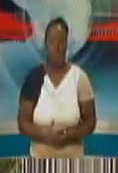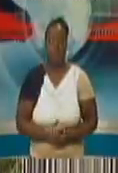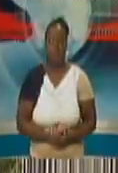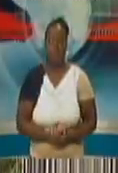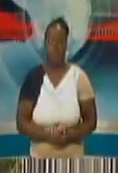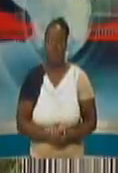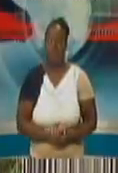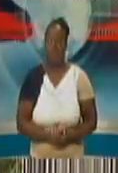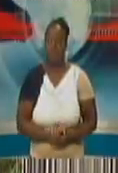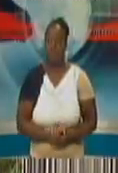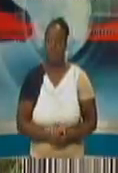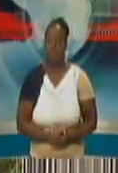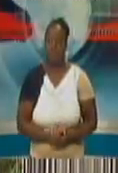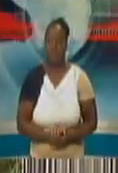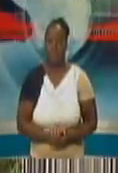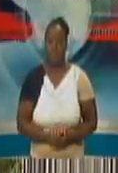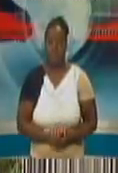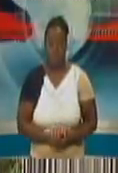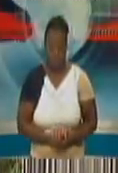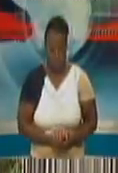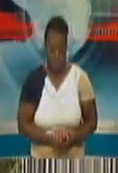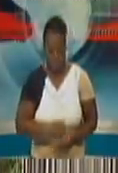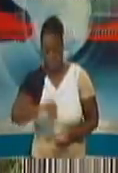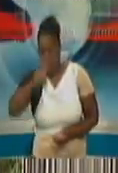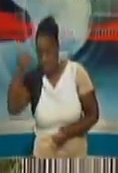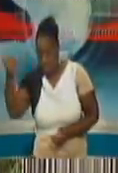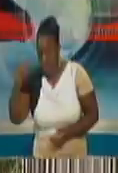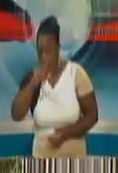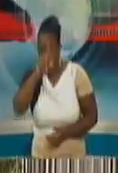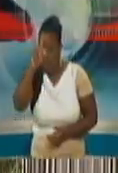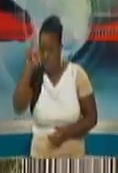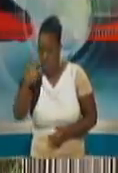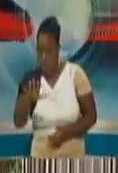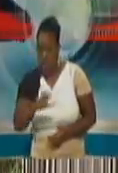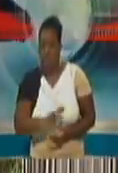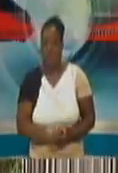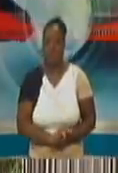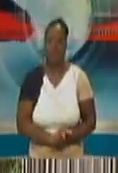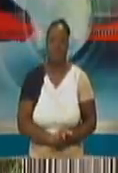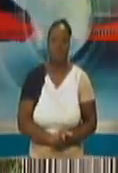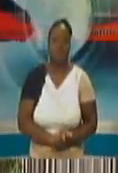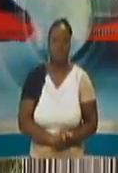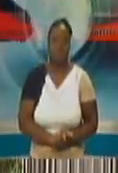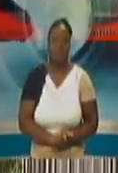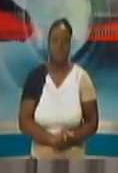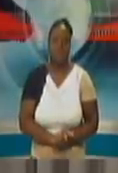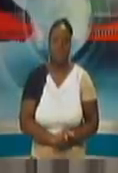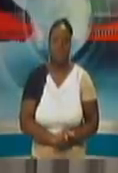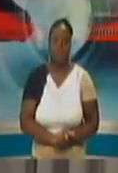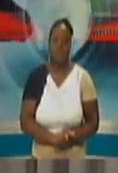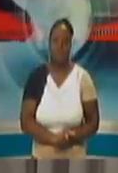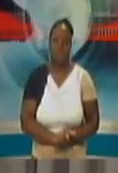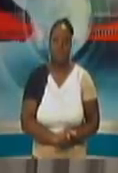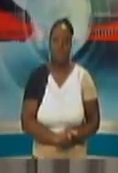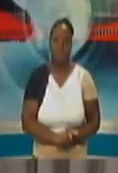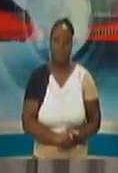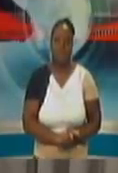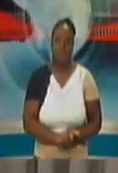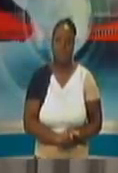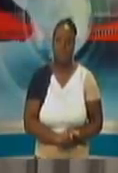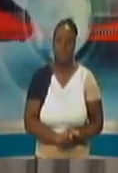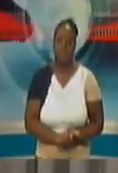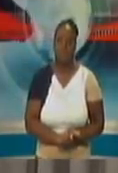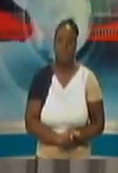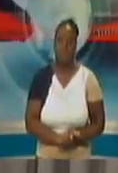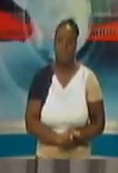Minister Gopi Schoon. Thank you Mr. Cummings for those two very important questions. I think your slants were on ease of doing business and the second